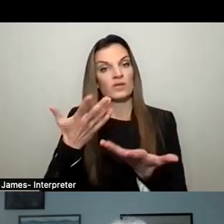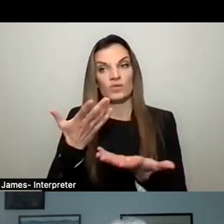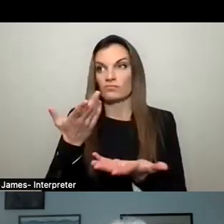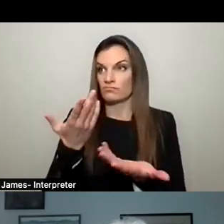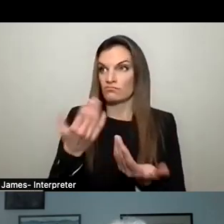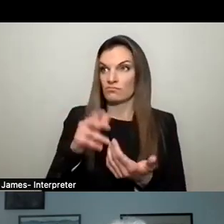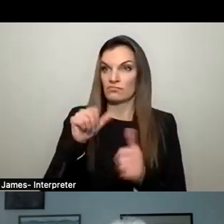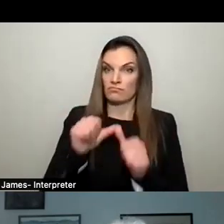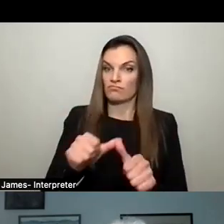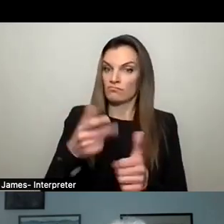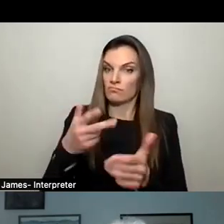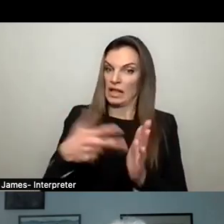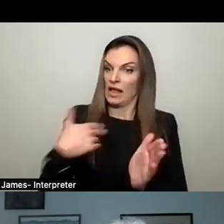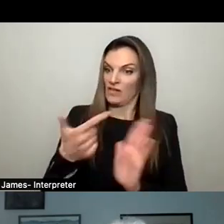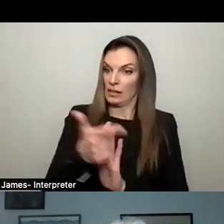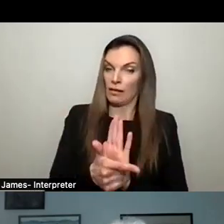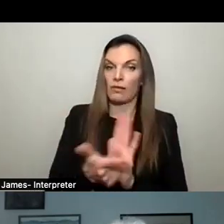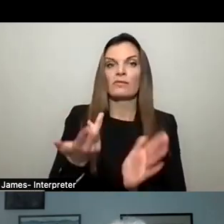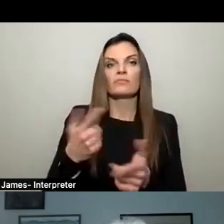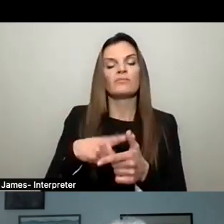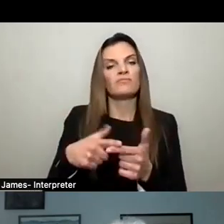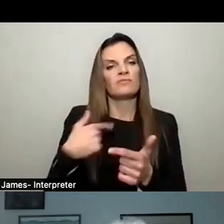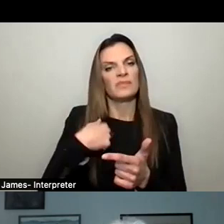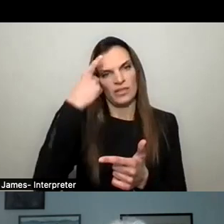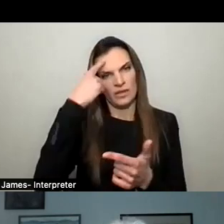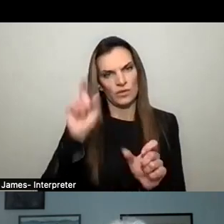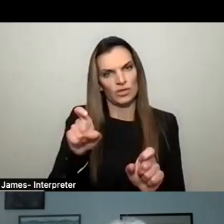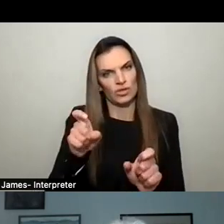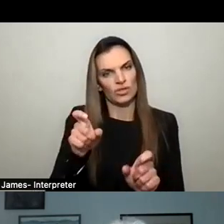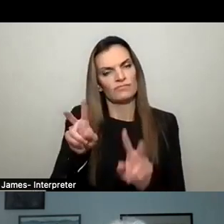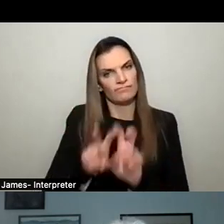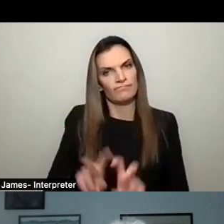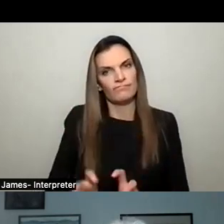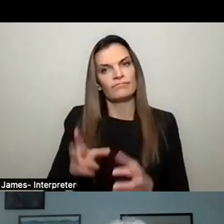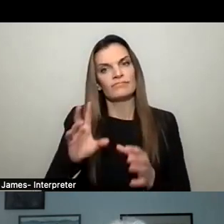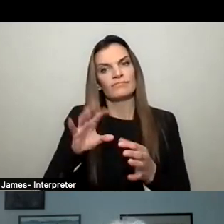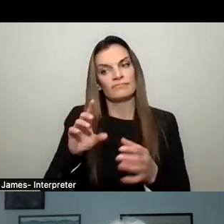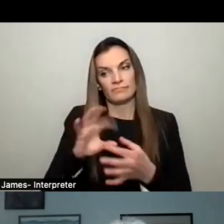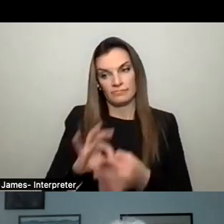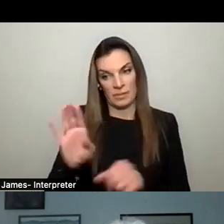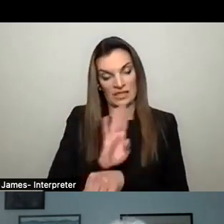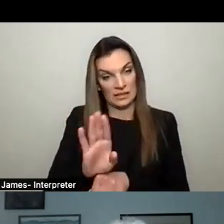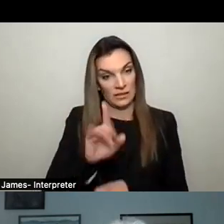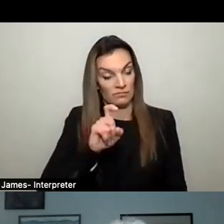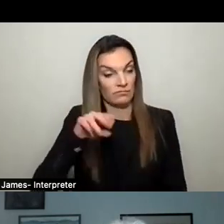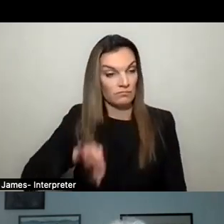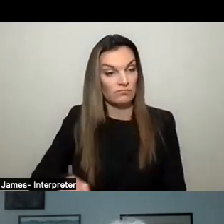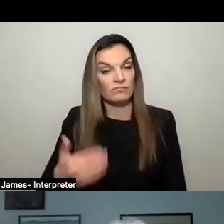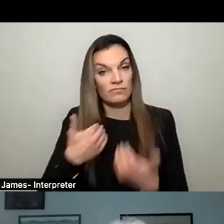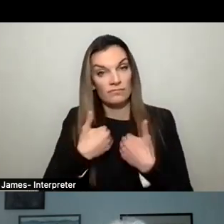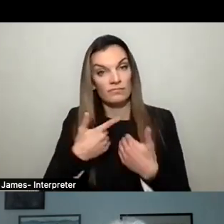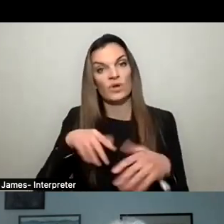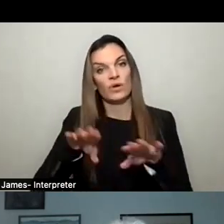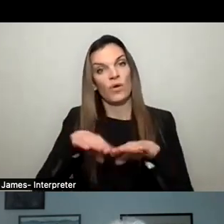and made available, which I believe it has been, I think we should look at the commercial viability of that and make sure that we as a community open